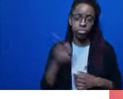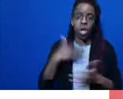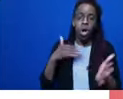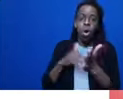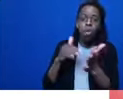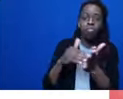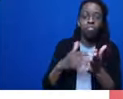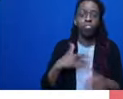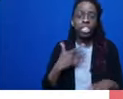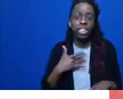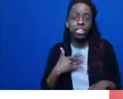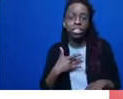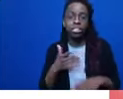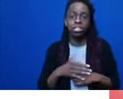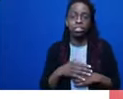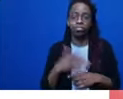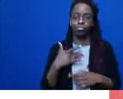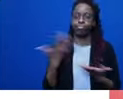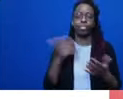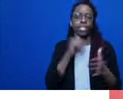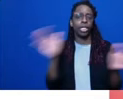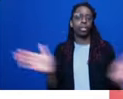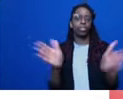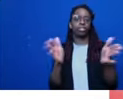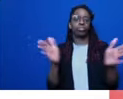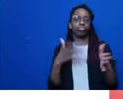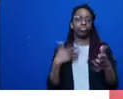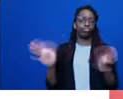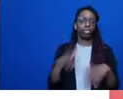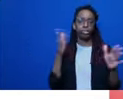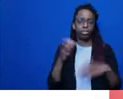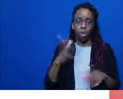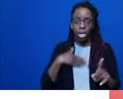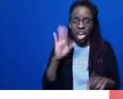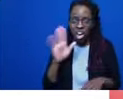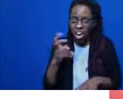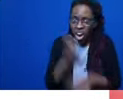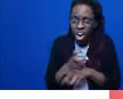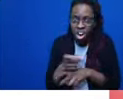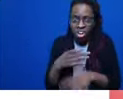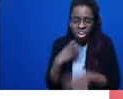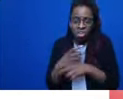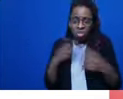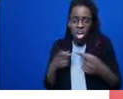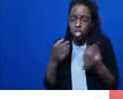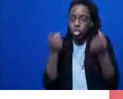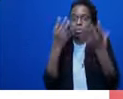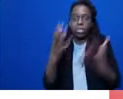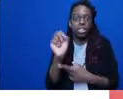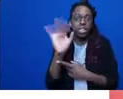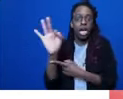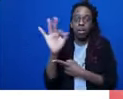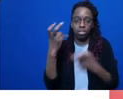You know, you're like, oh, my God, this is so hard. There's so much stuff going on. Using creative activities within curricula can help people